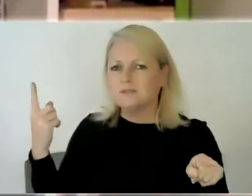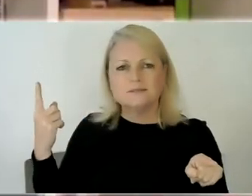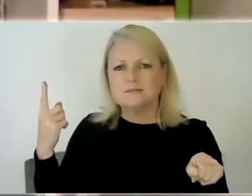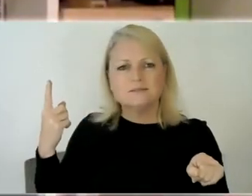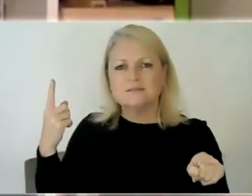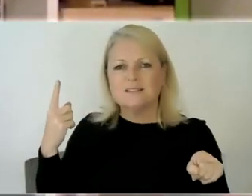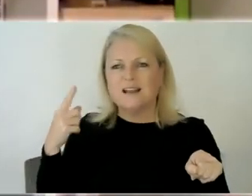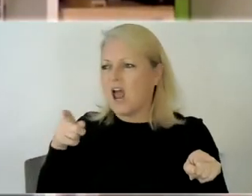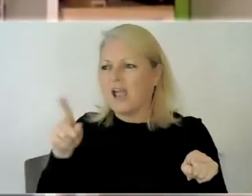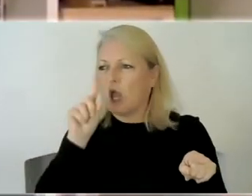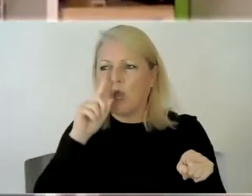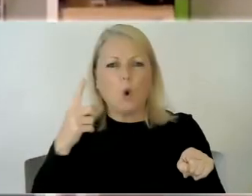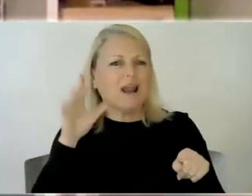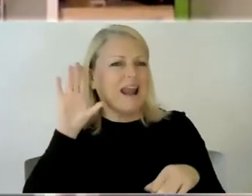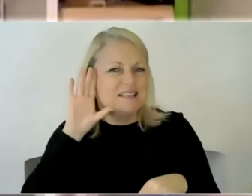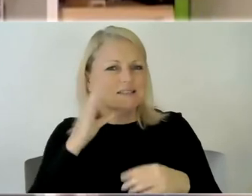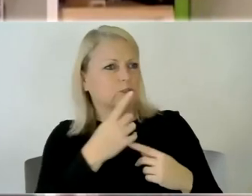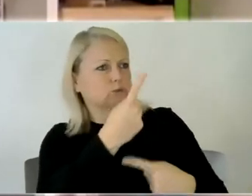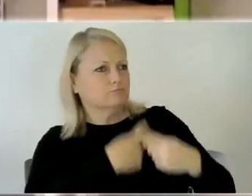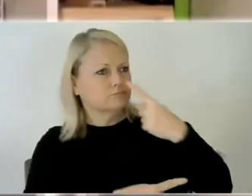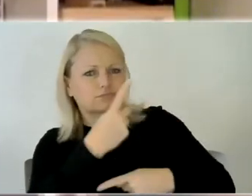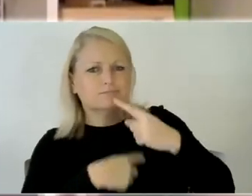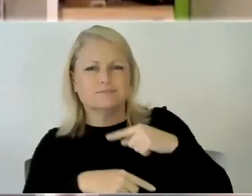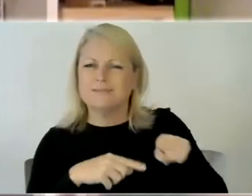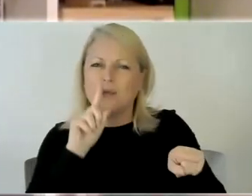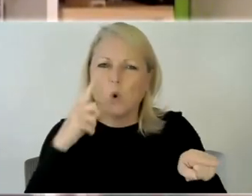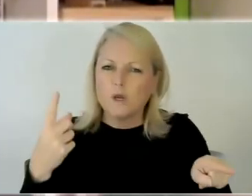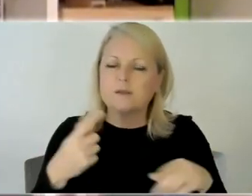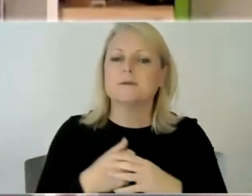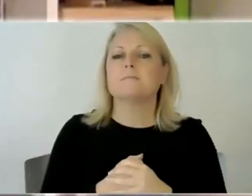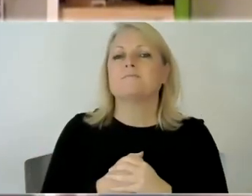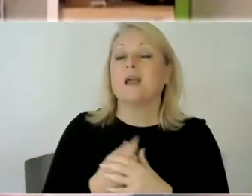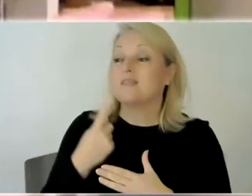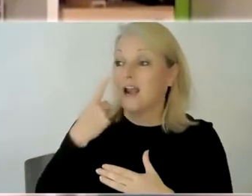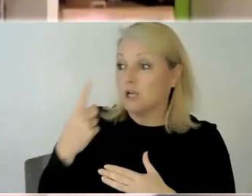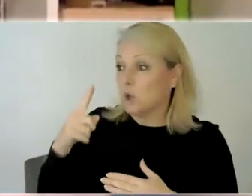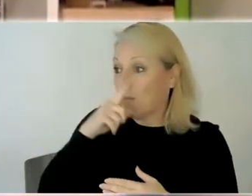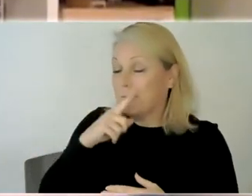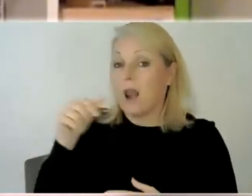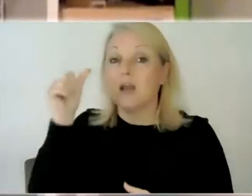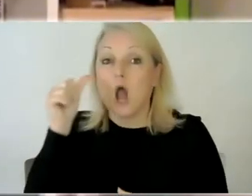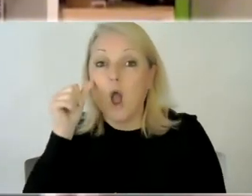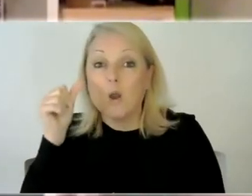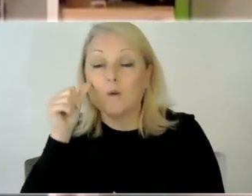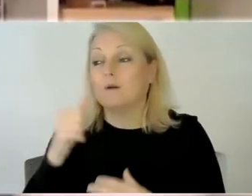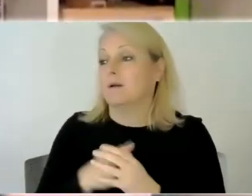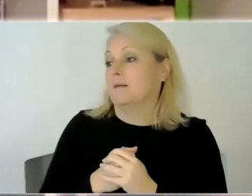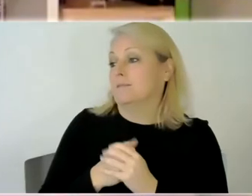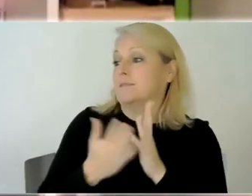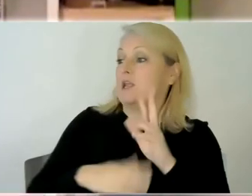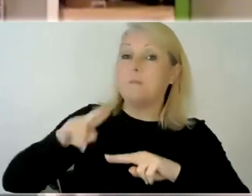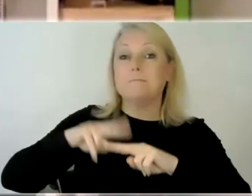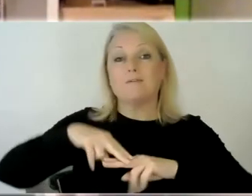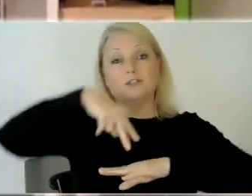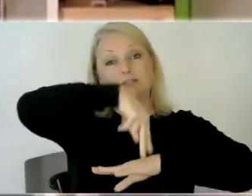or get involved like that and i saw a couple of people that i knew and their kids you know and just parents standing on the